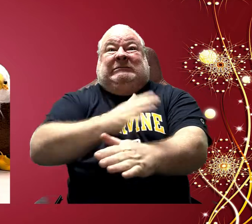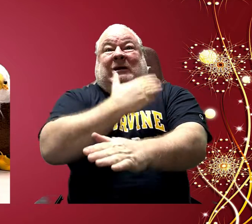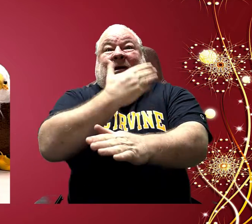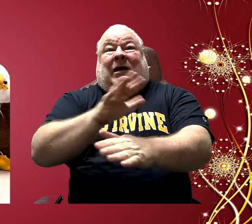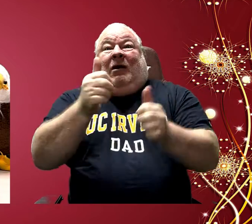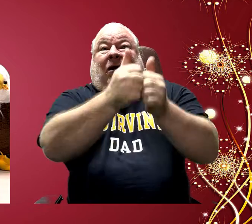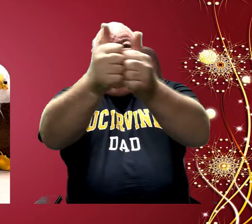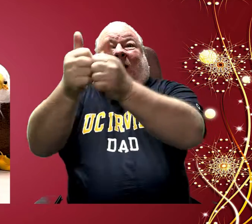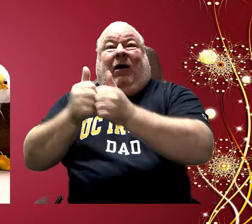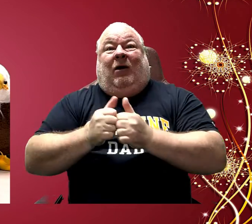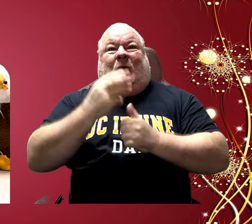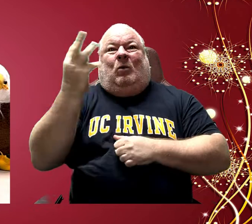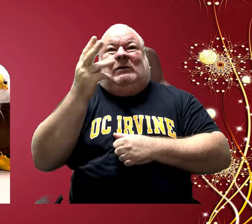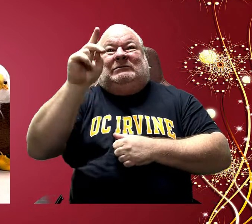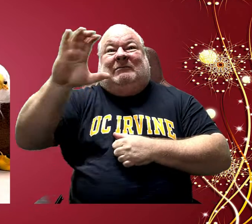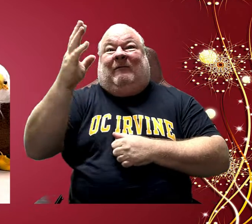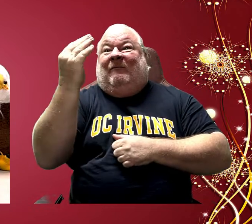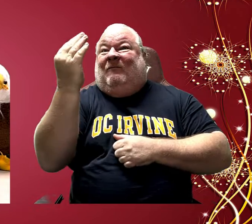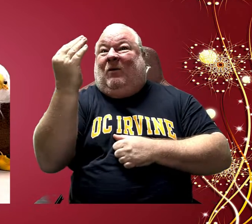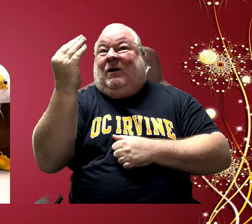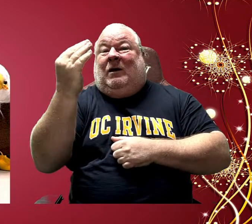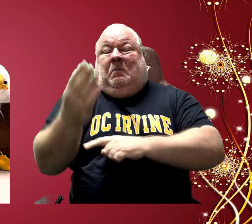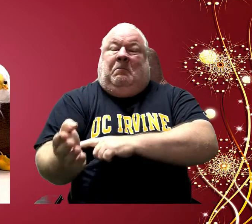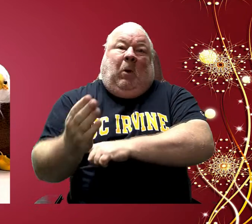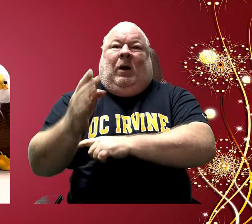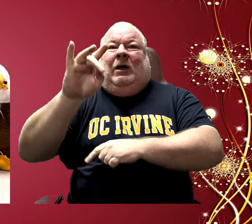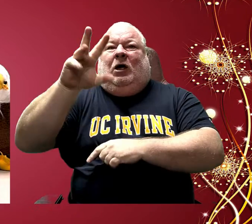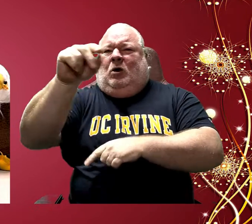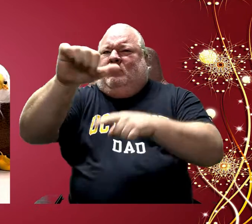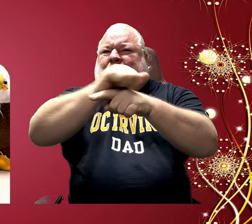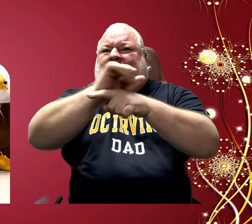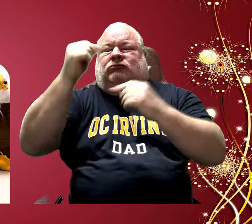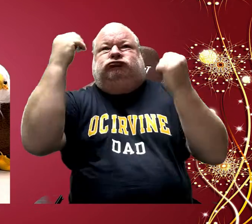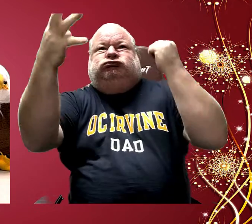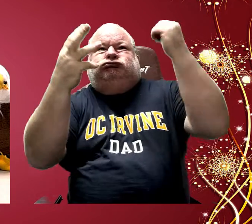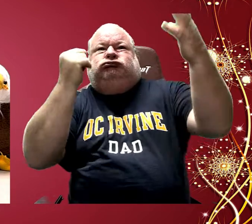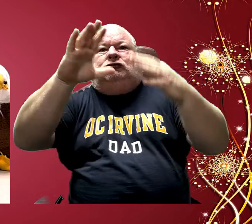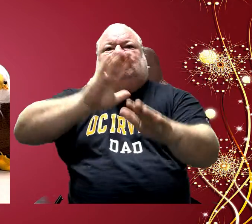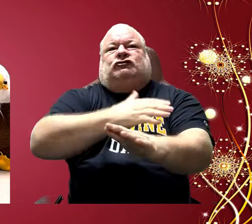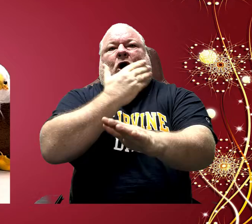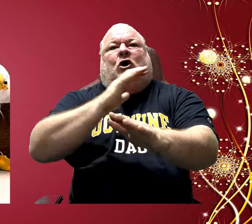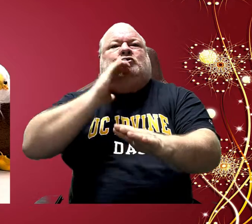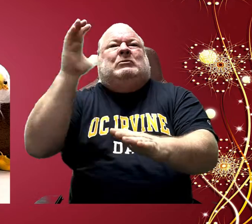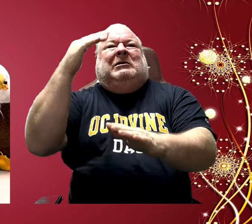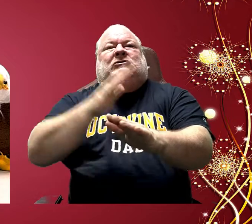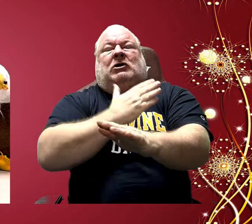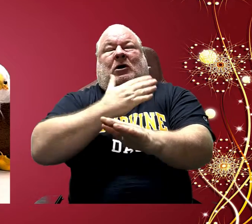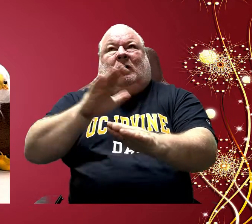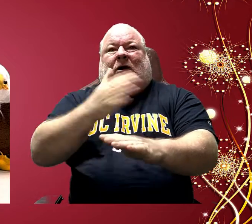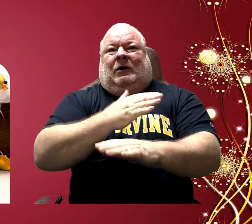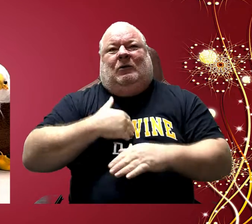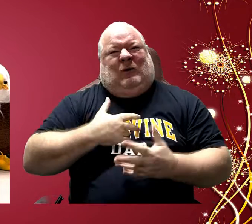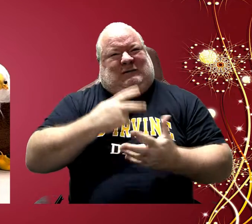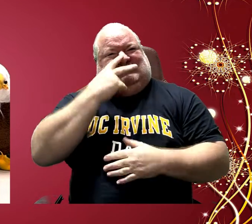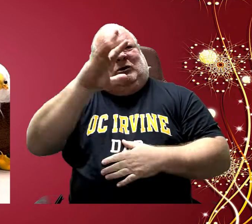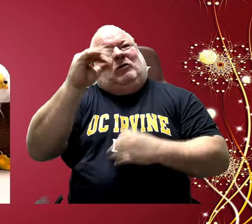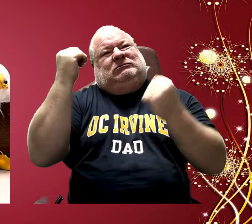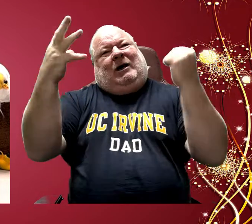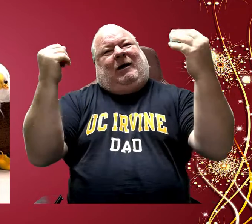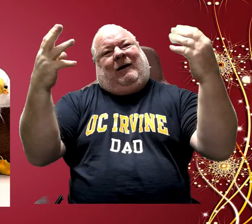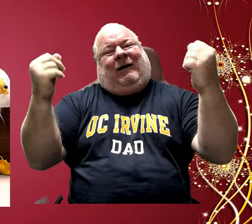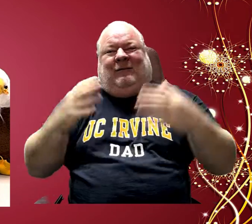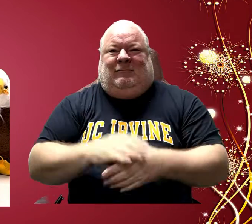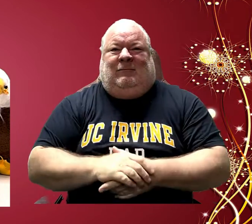-along is Wednesday, December 14th at 8.30 a.m. Be sure to practice those holiday songs. We can't wait to hear your amazing voices.